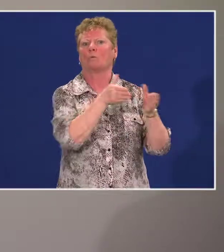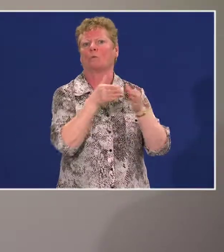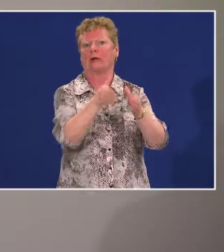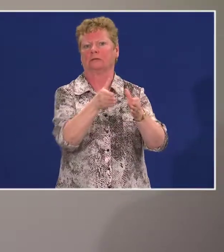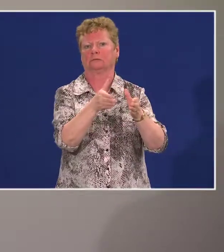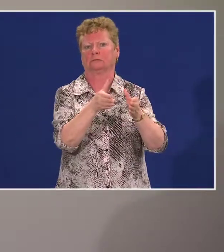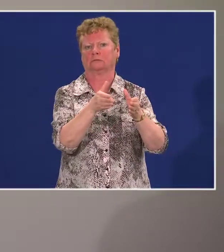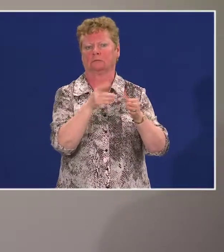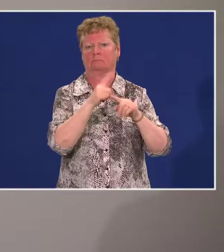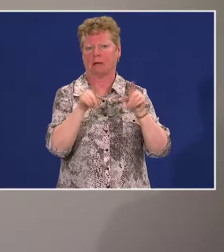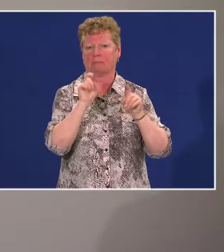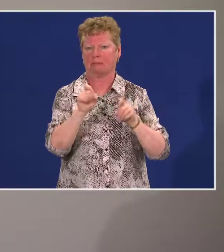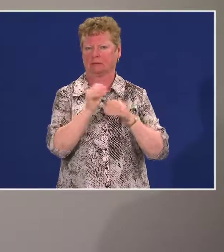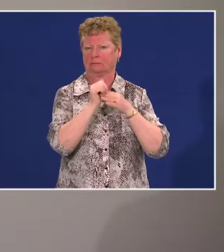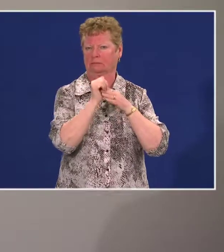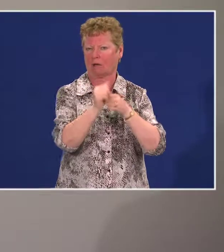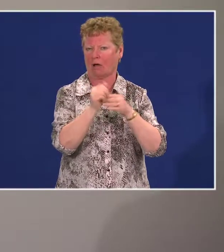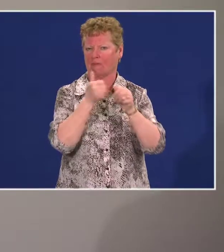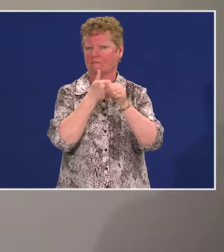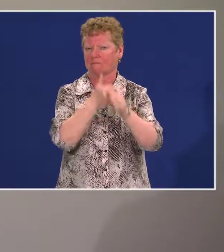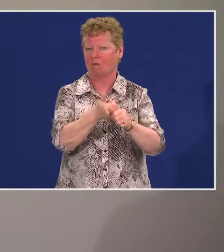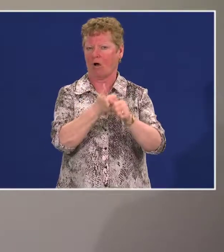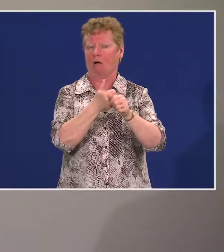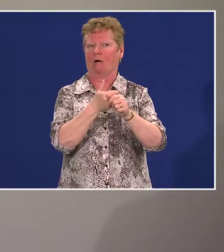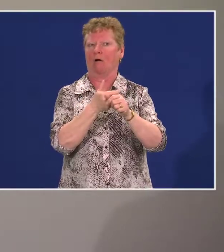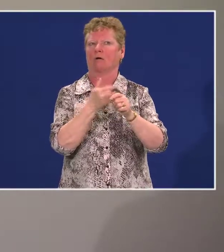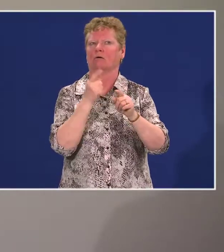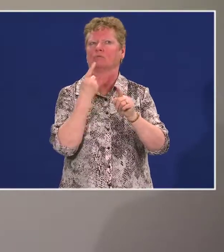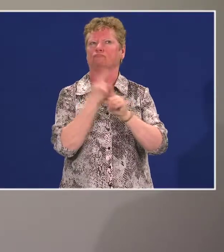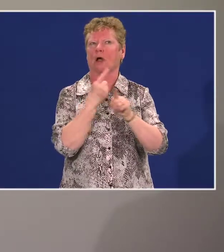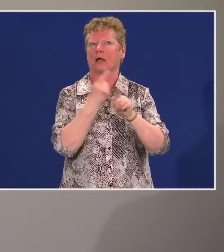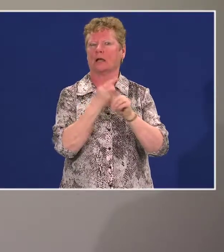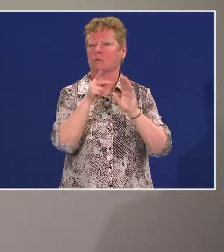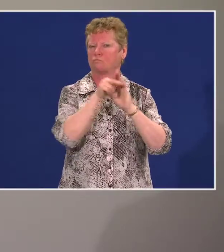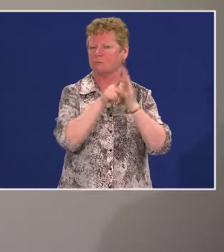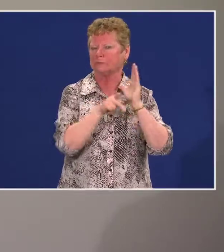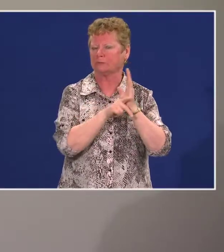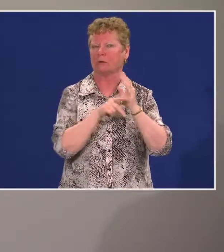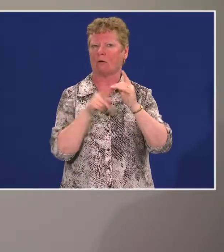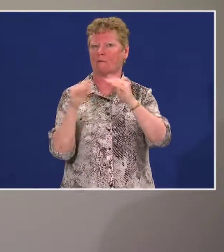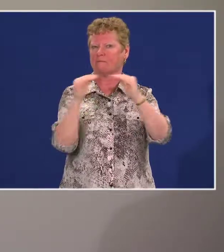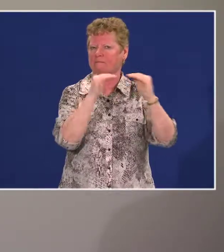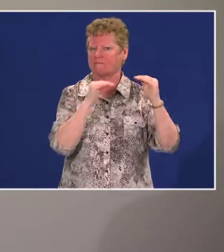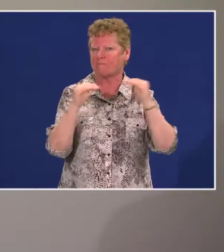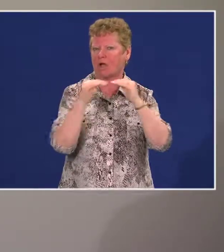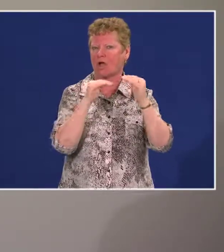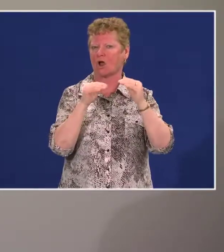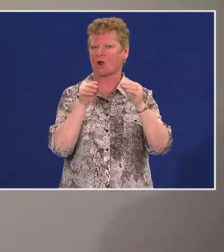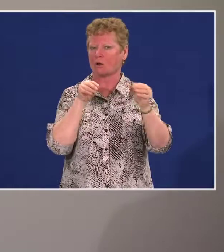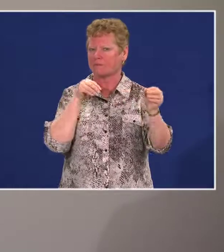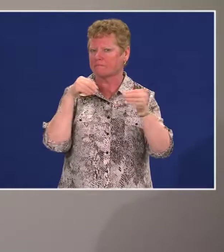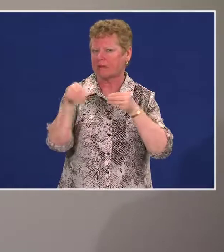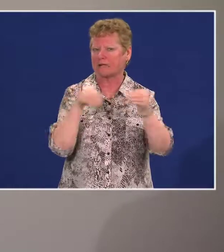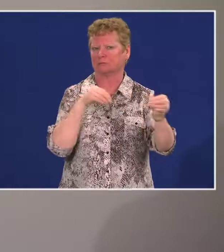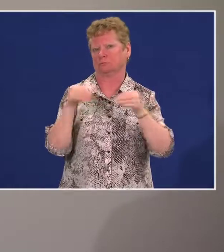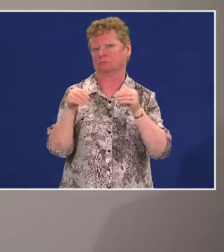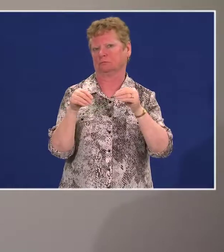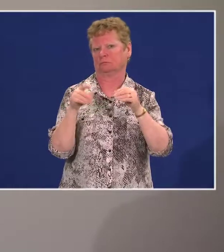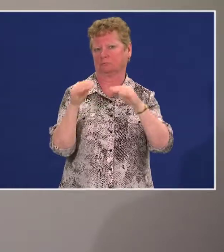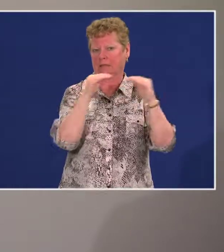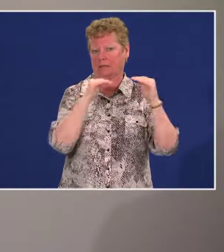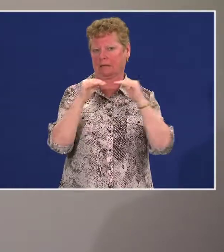they must be guided by principles of fairness, flexibility, and equity.